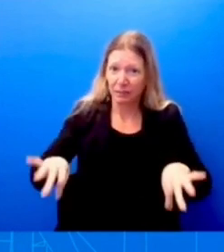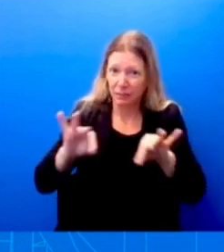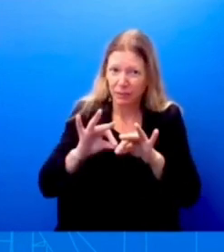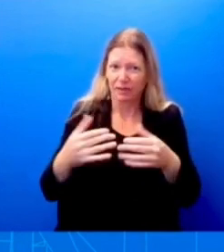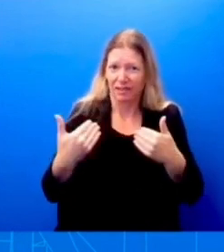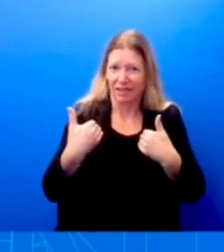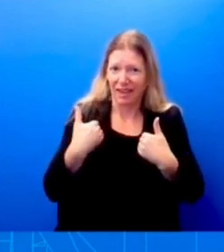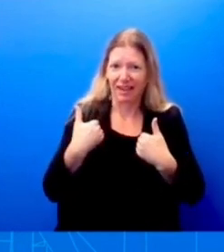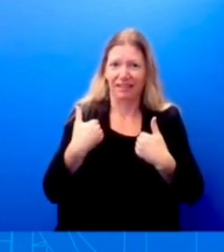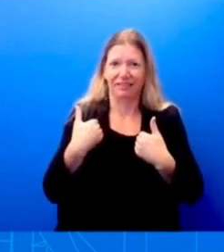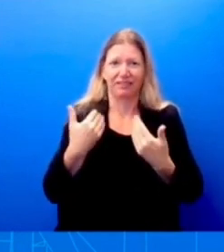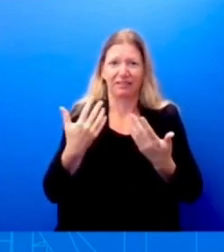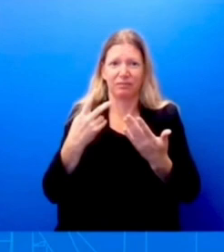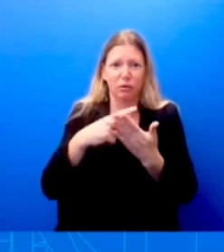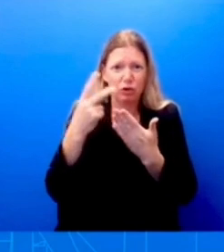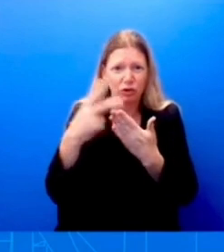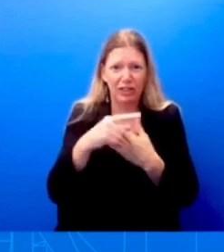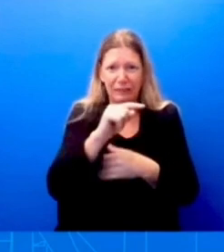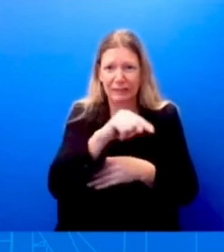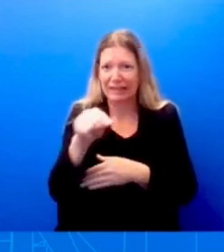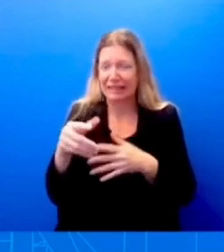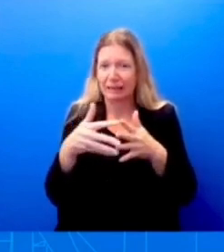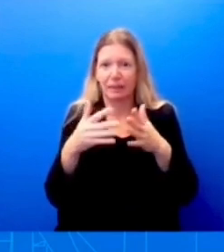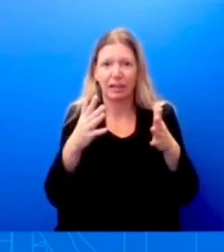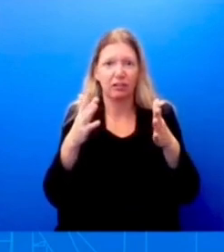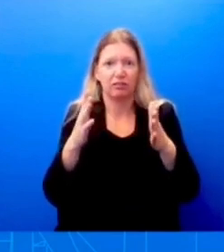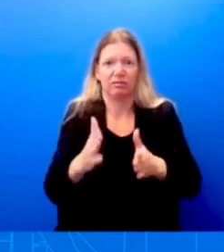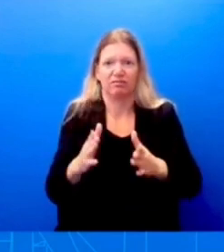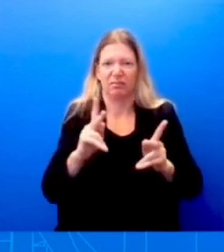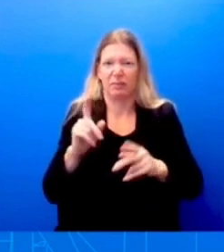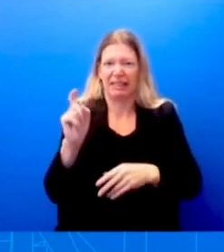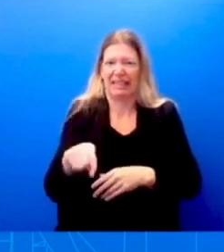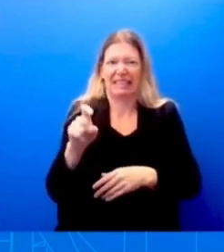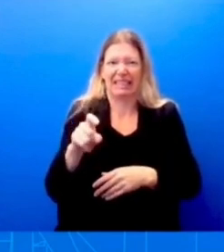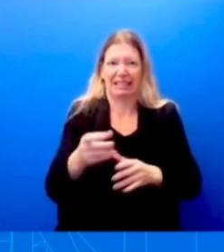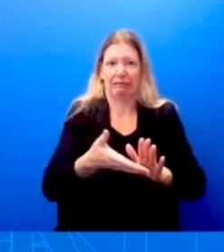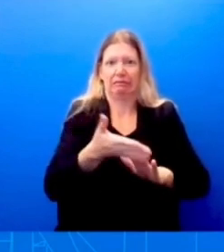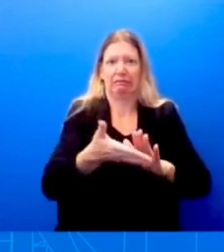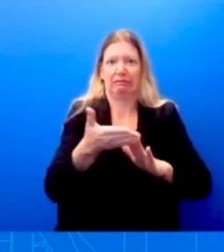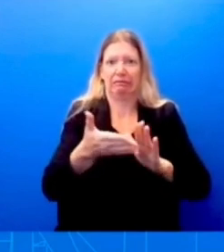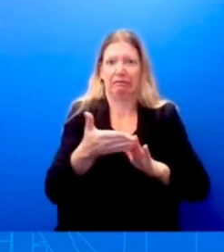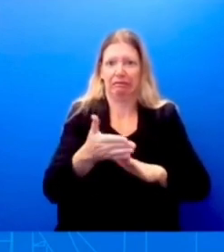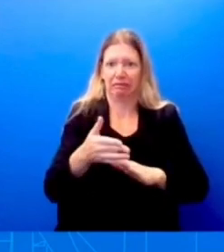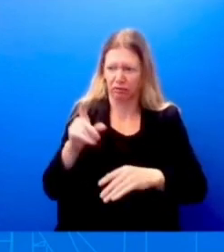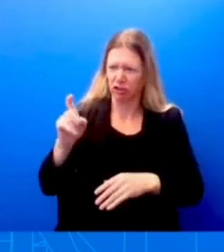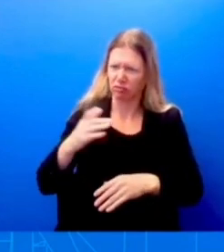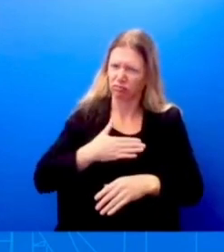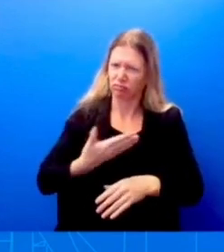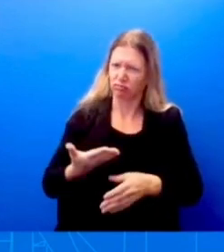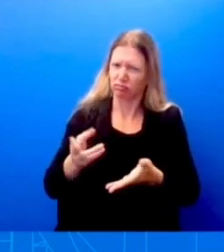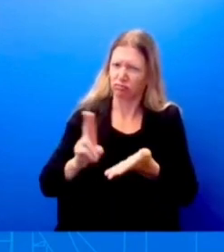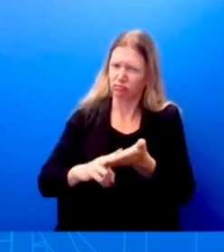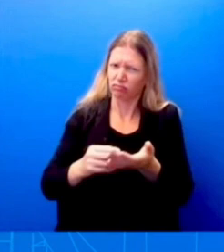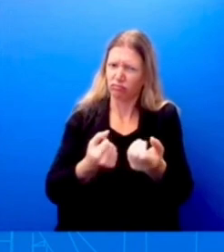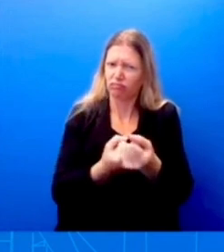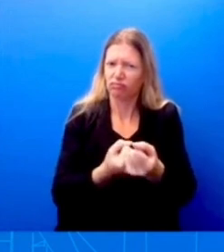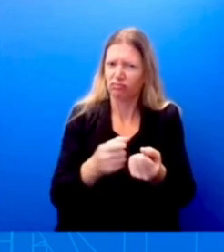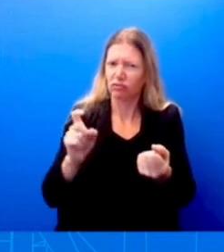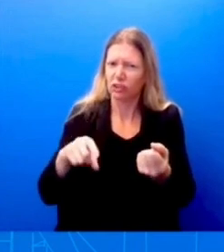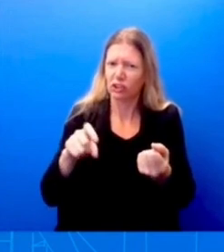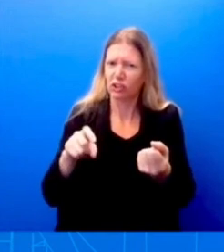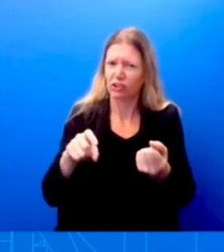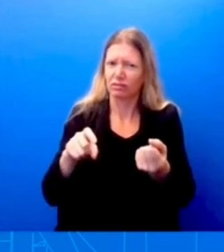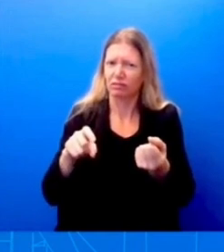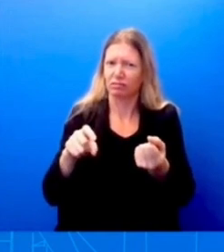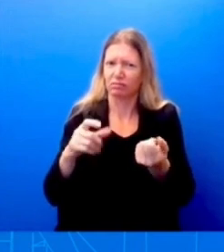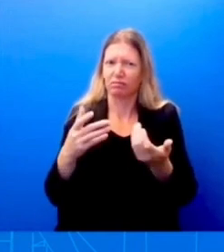need. And so they should uphold, uphold this bipartisan commitment. That's what the American people want to see. And then as it relates to